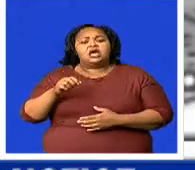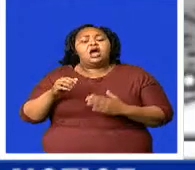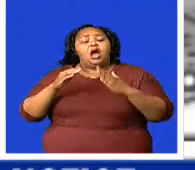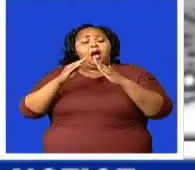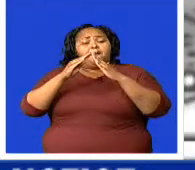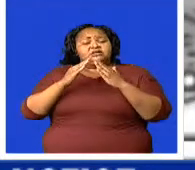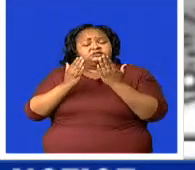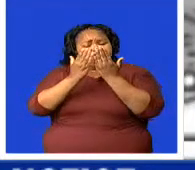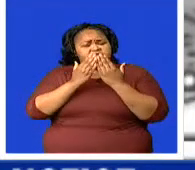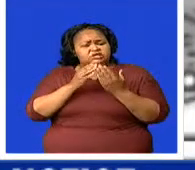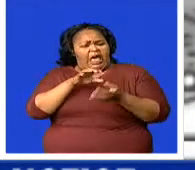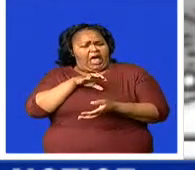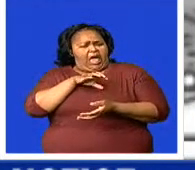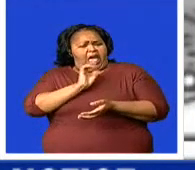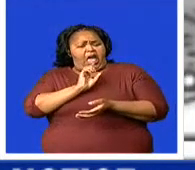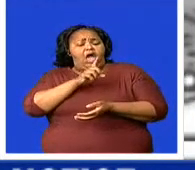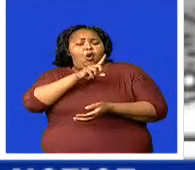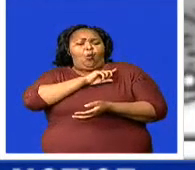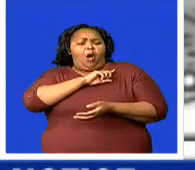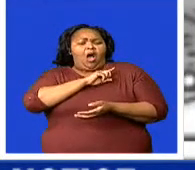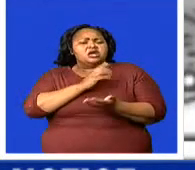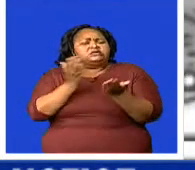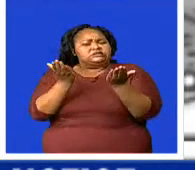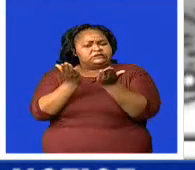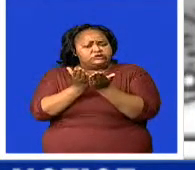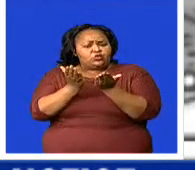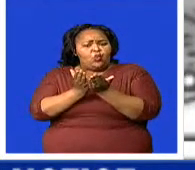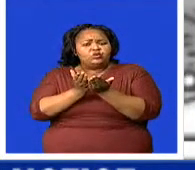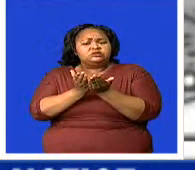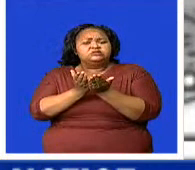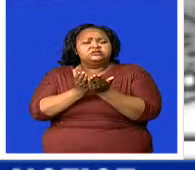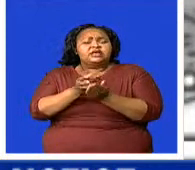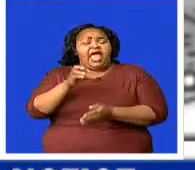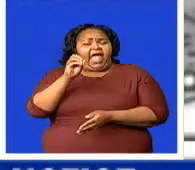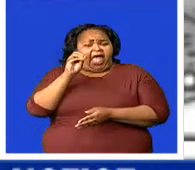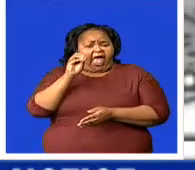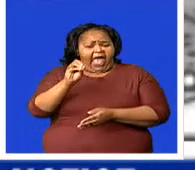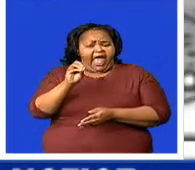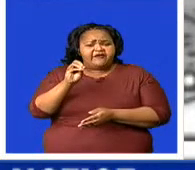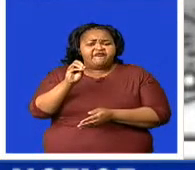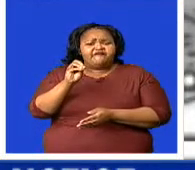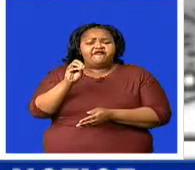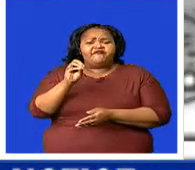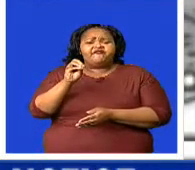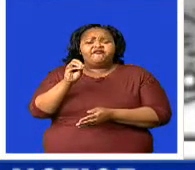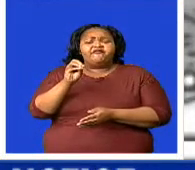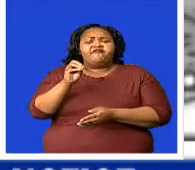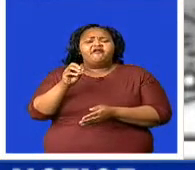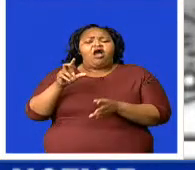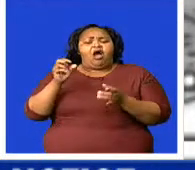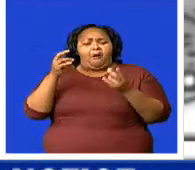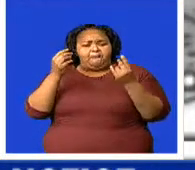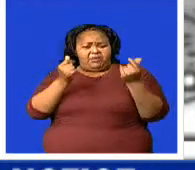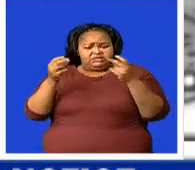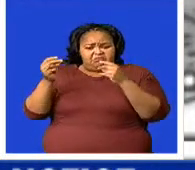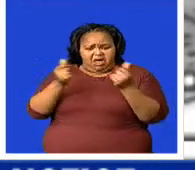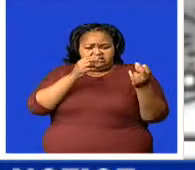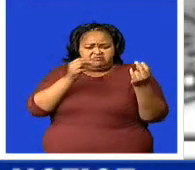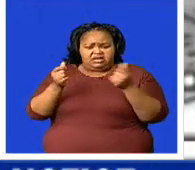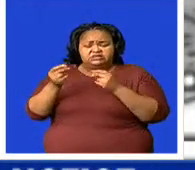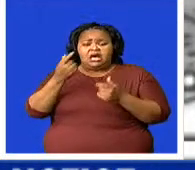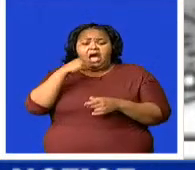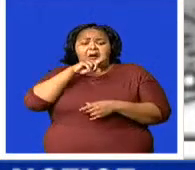schools are conducting prom nights for school leavers amid COVID-19 concerns as